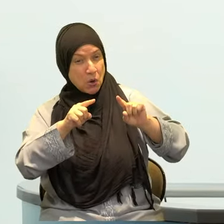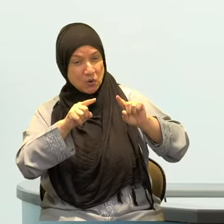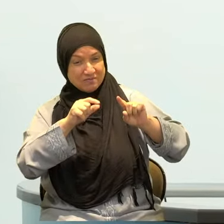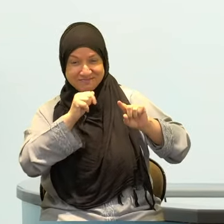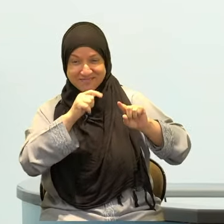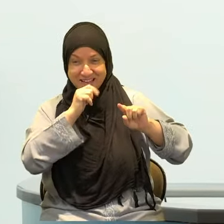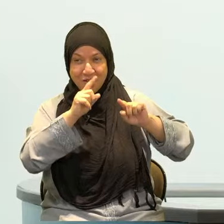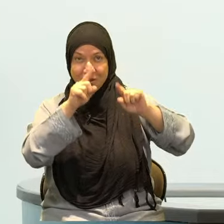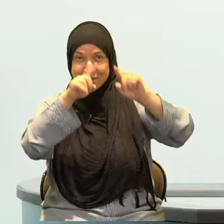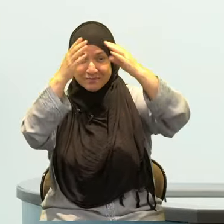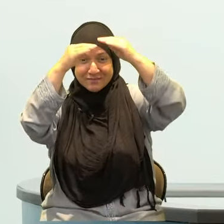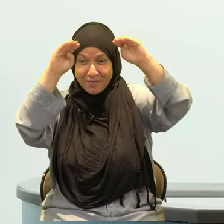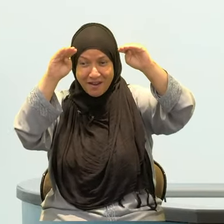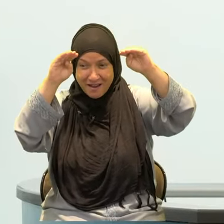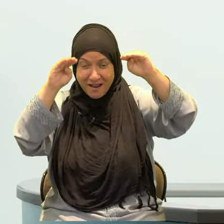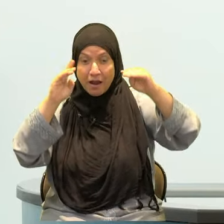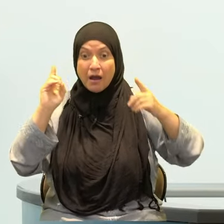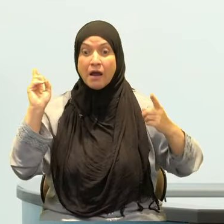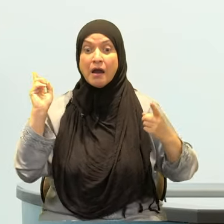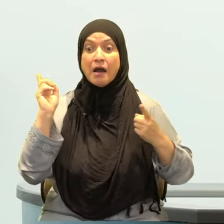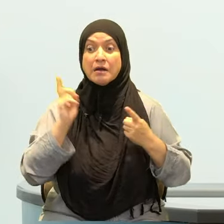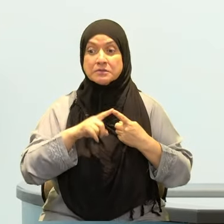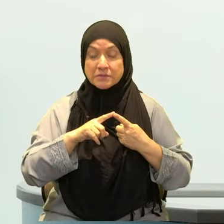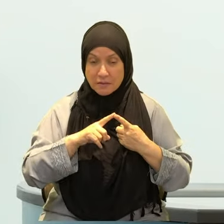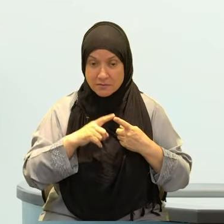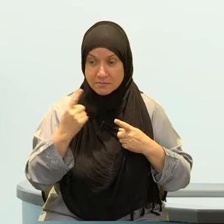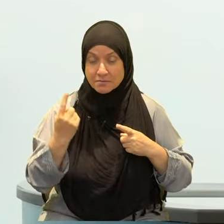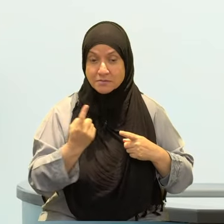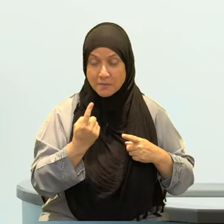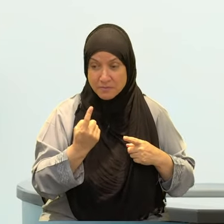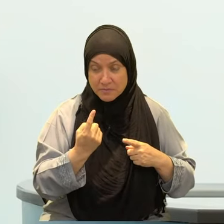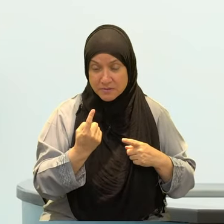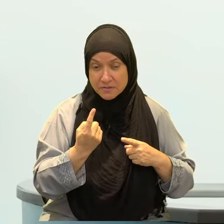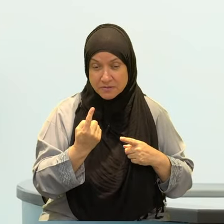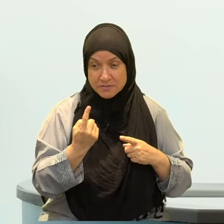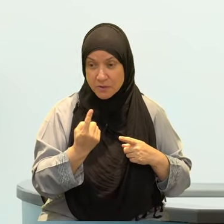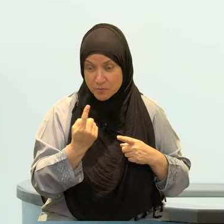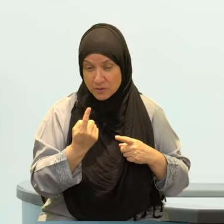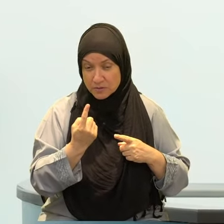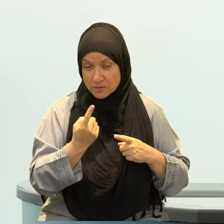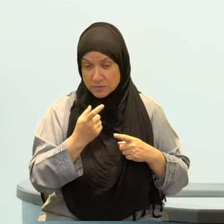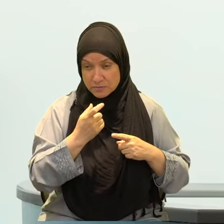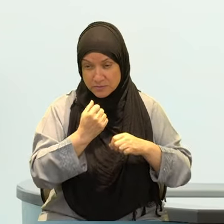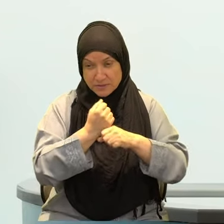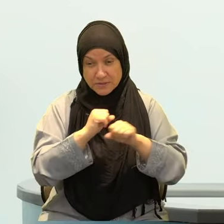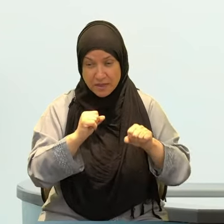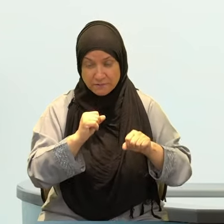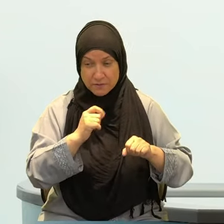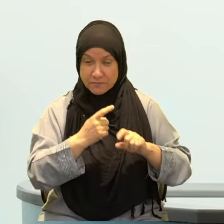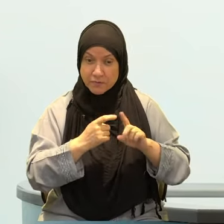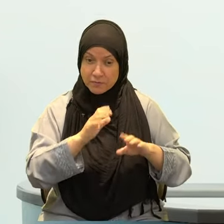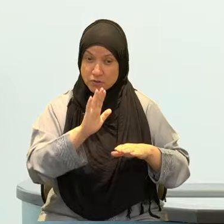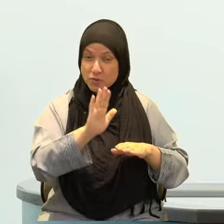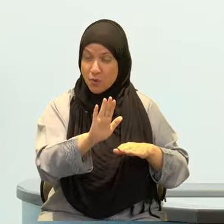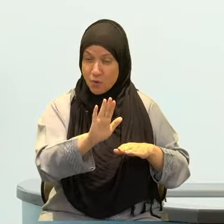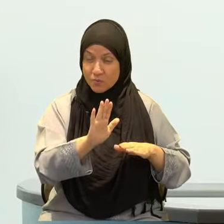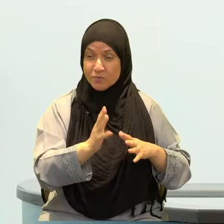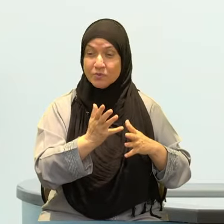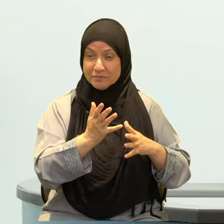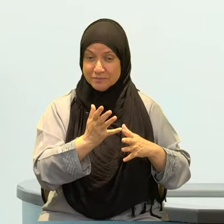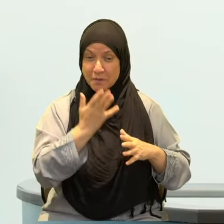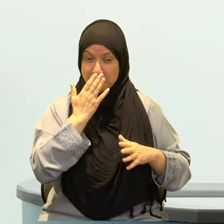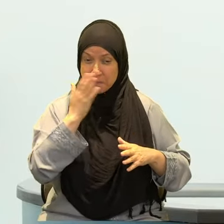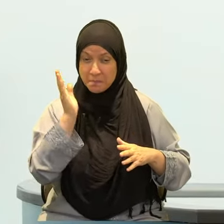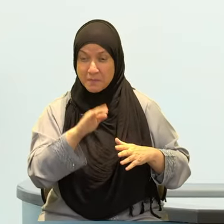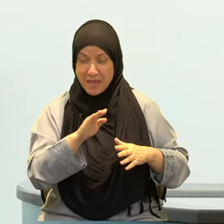experiences your akhlaaq the most? Those that are in proximity of you. And so you want to measure your character? Look